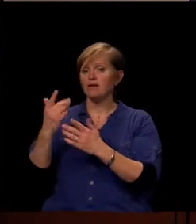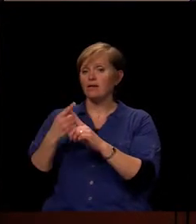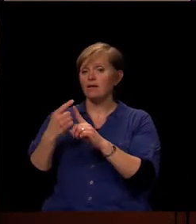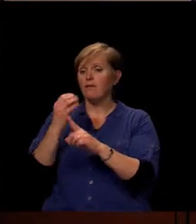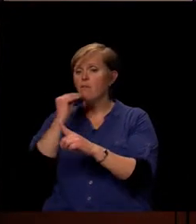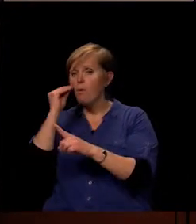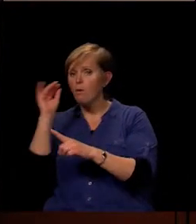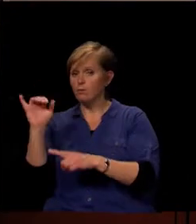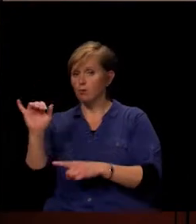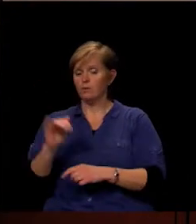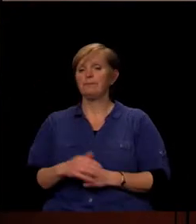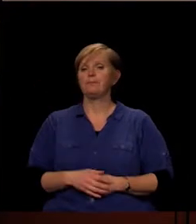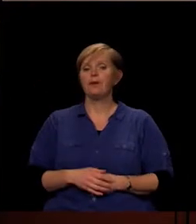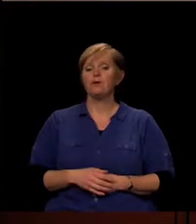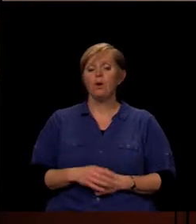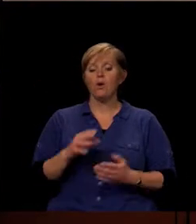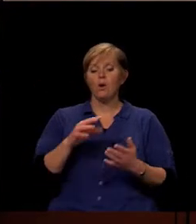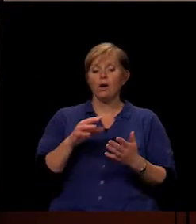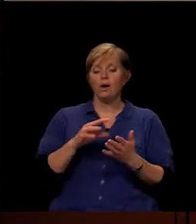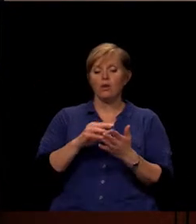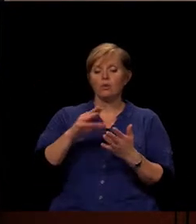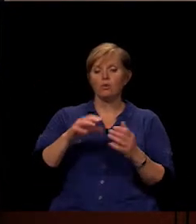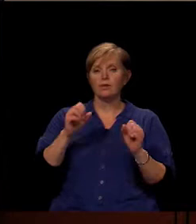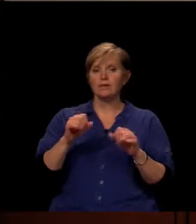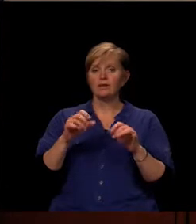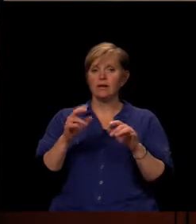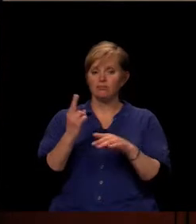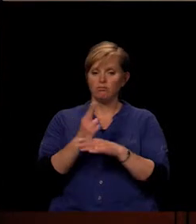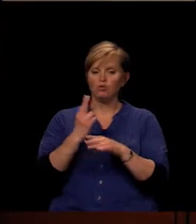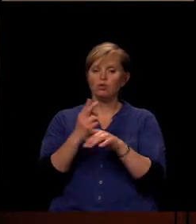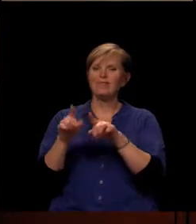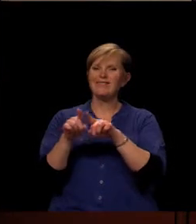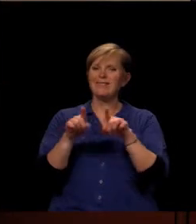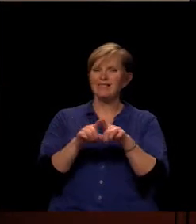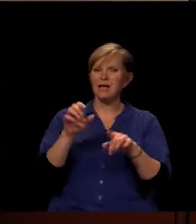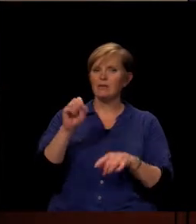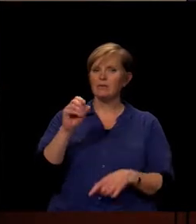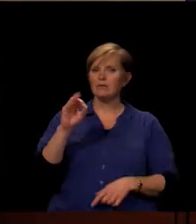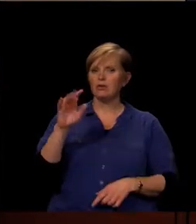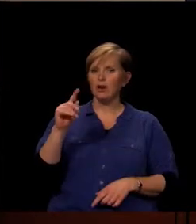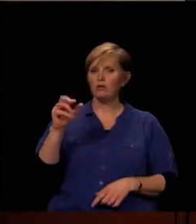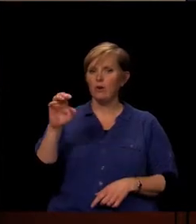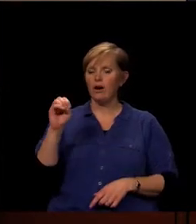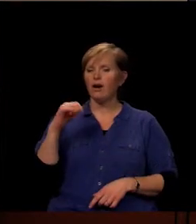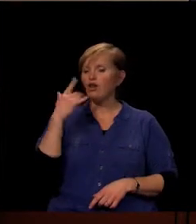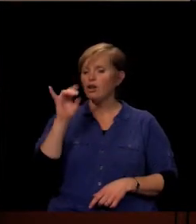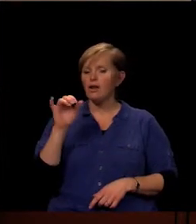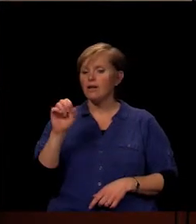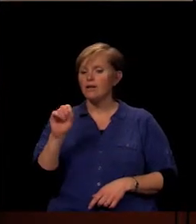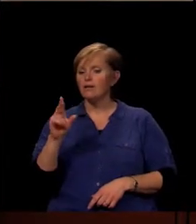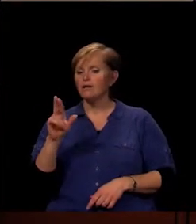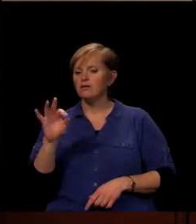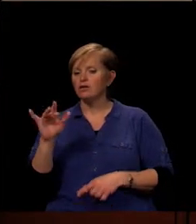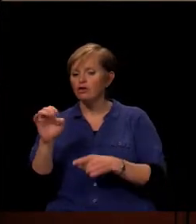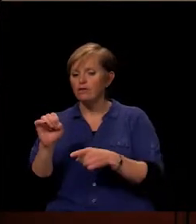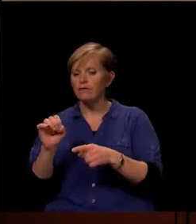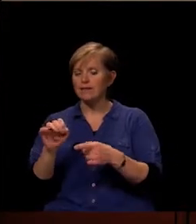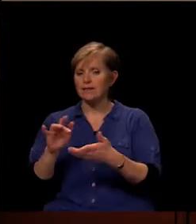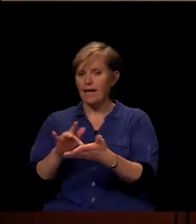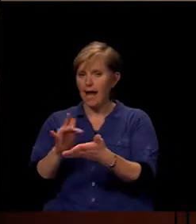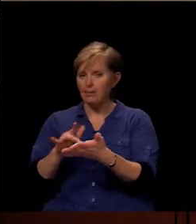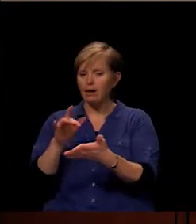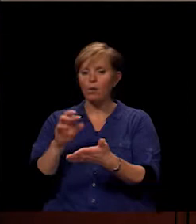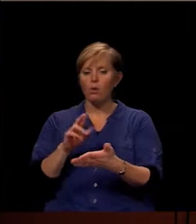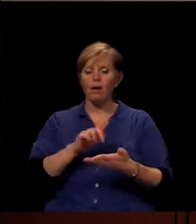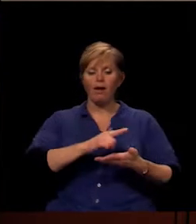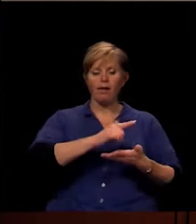to use the same software as if it was on a Surface tablet or a laptop as well. And saving